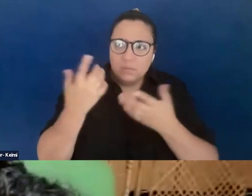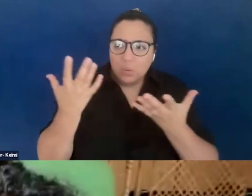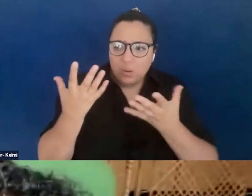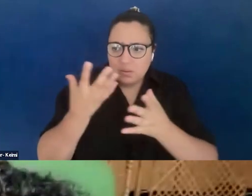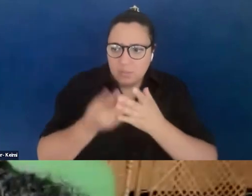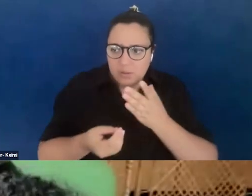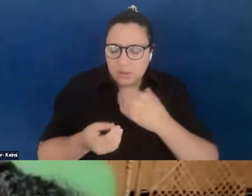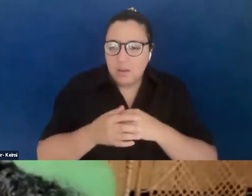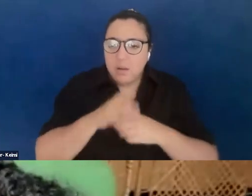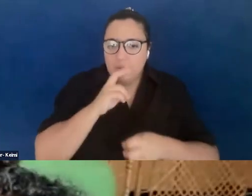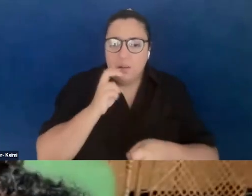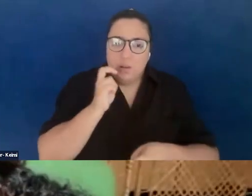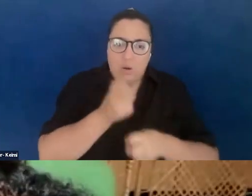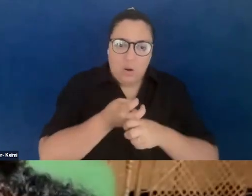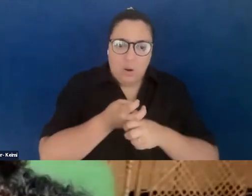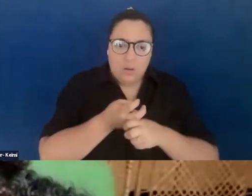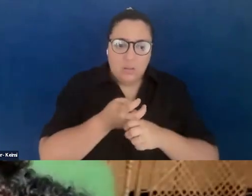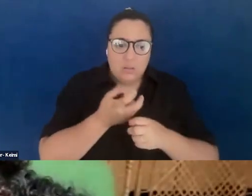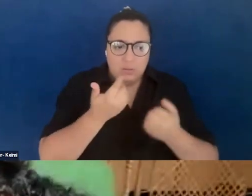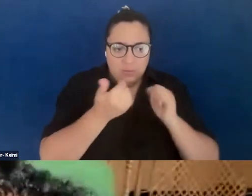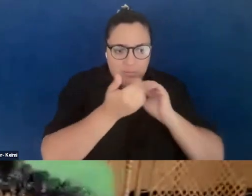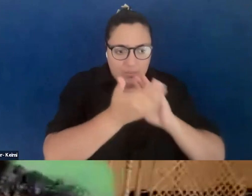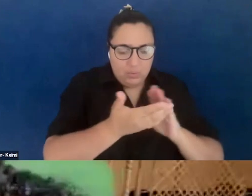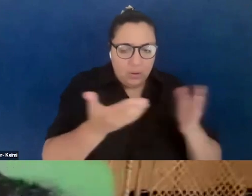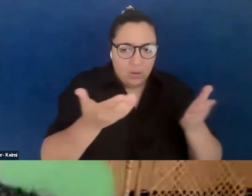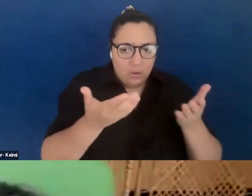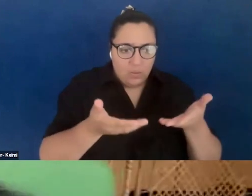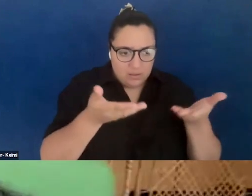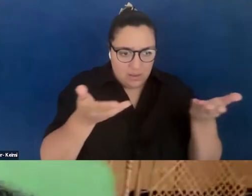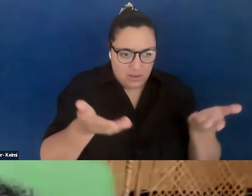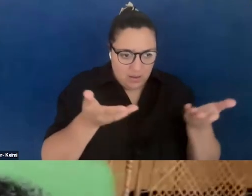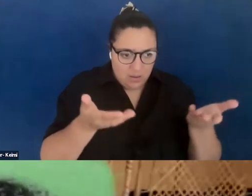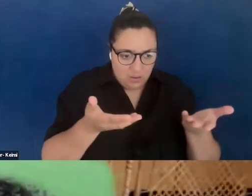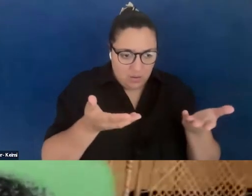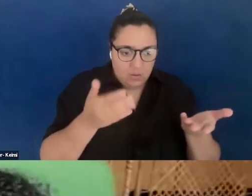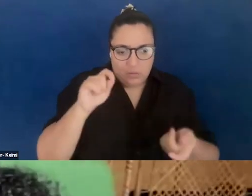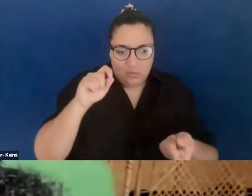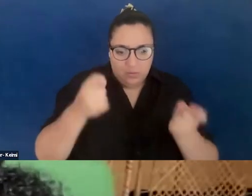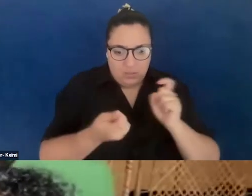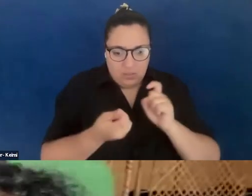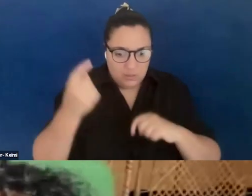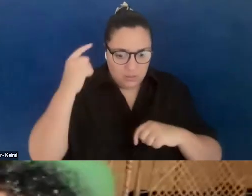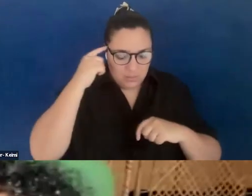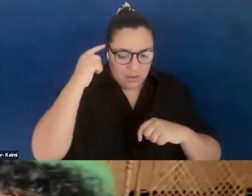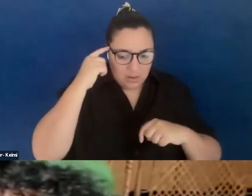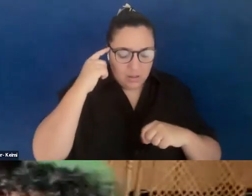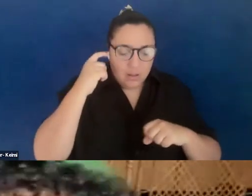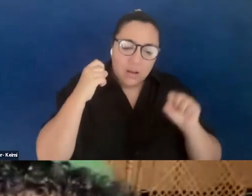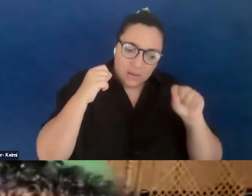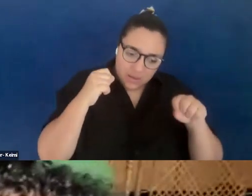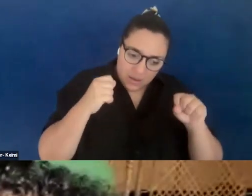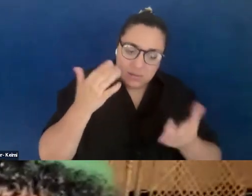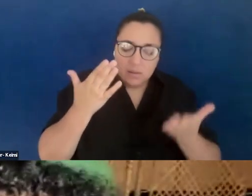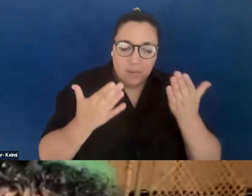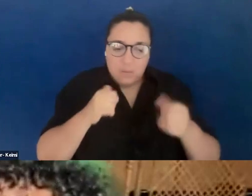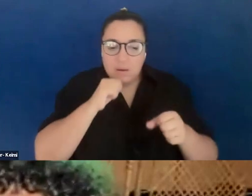to attend to what is there, you know, um, and so I really love that kind of reshifting of the mind, which is actually, yeah, there might be a lack of solidarity